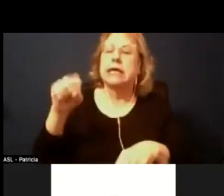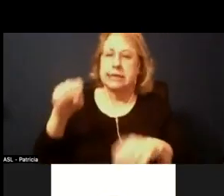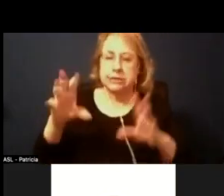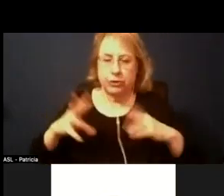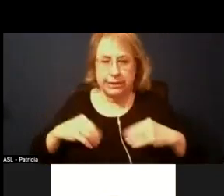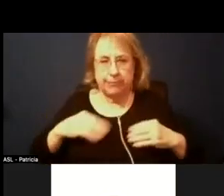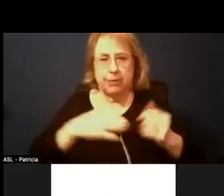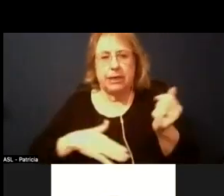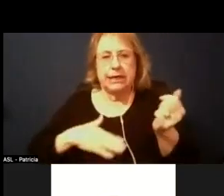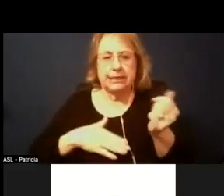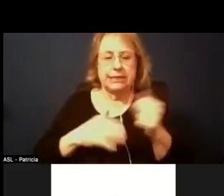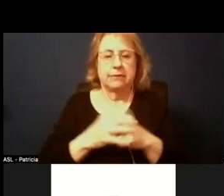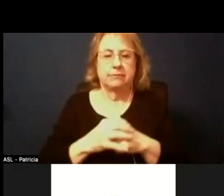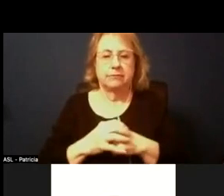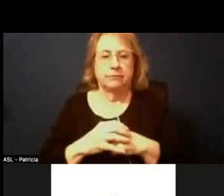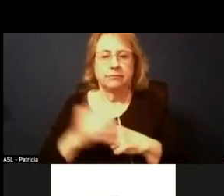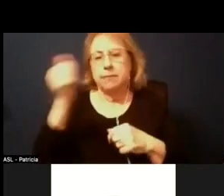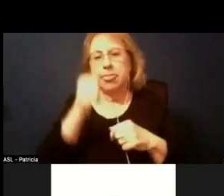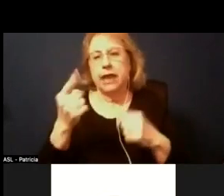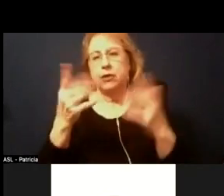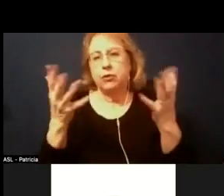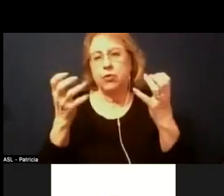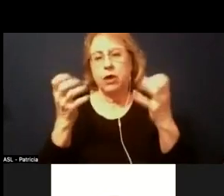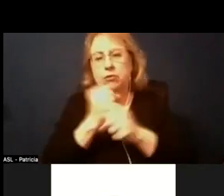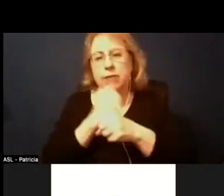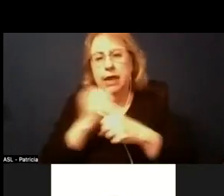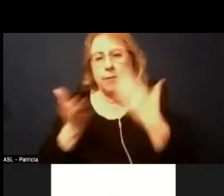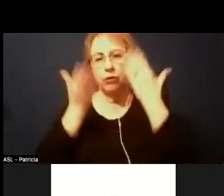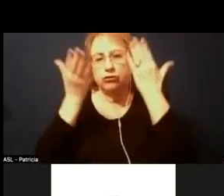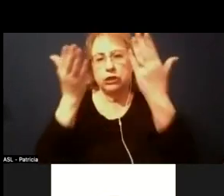thank you okay would anyone like to make a motion on this